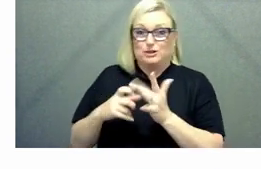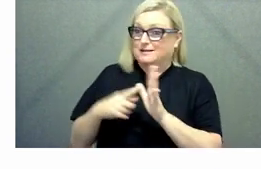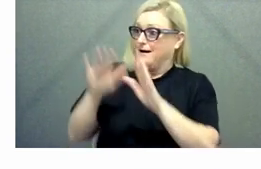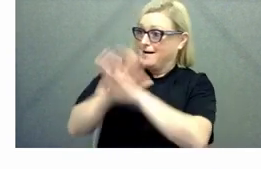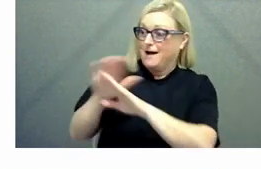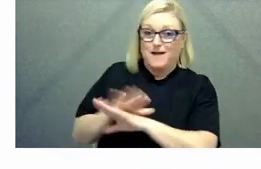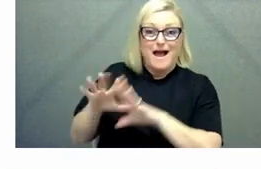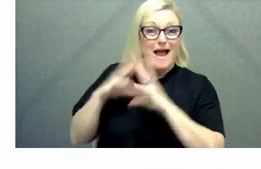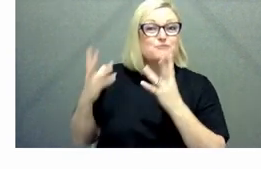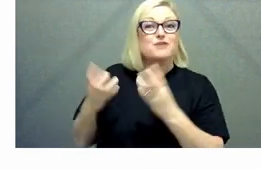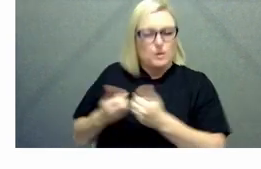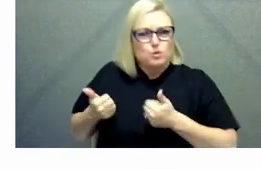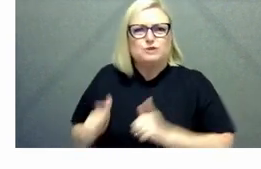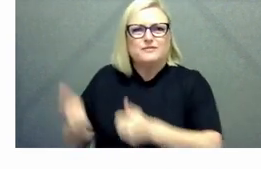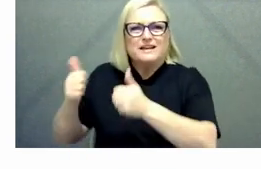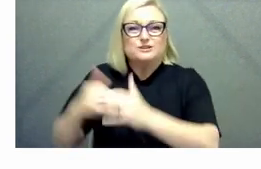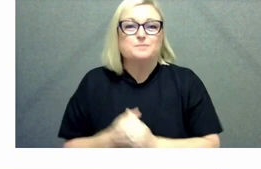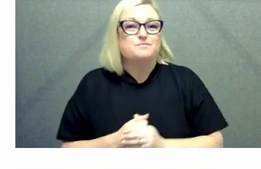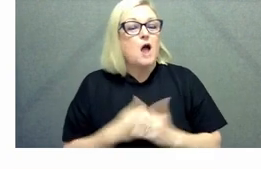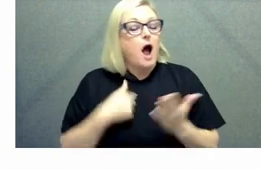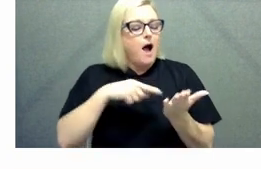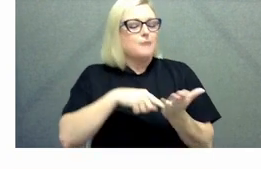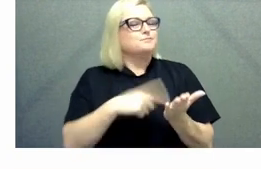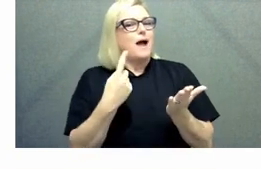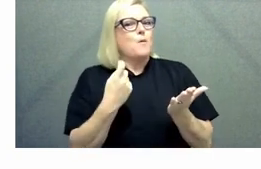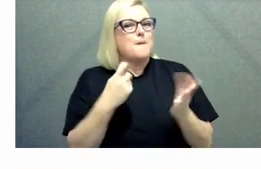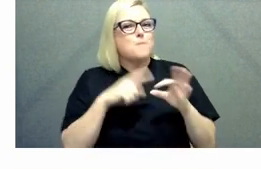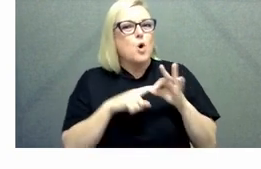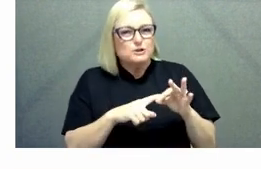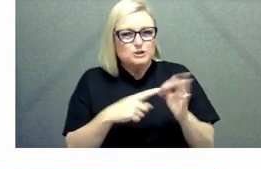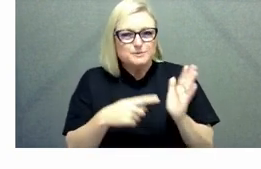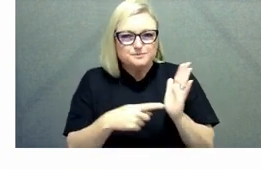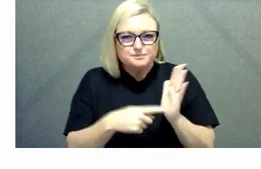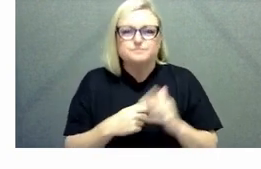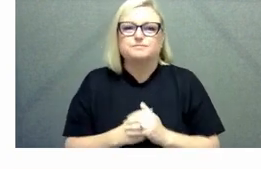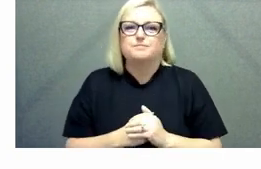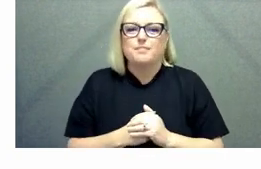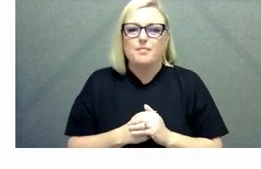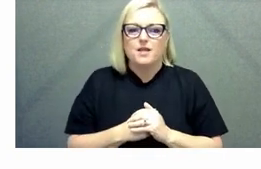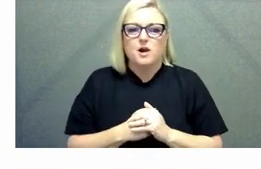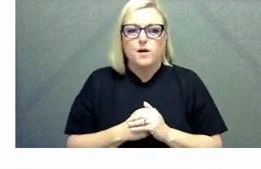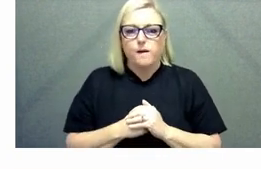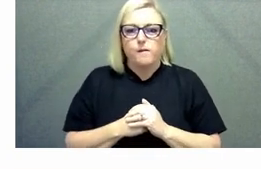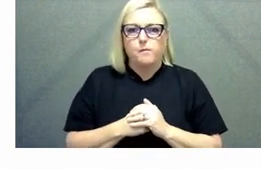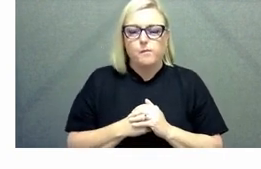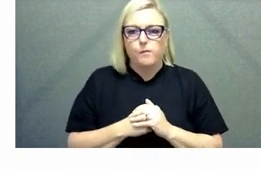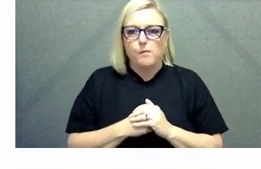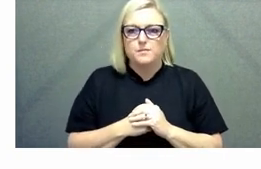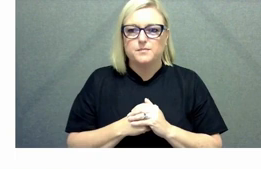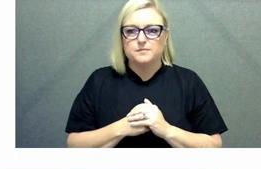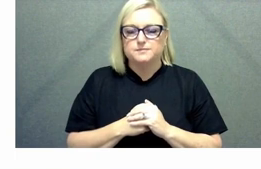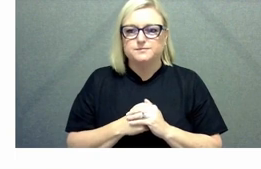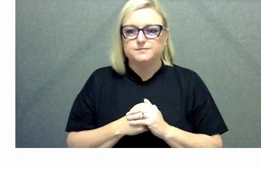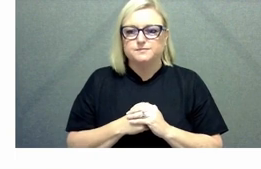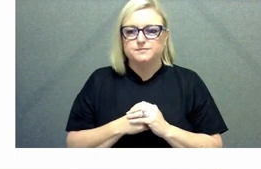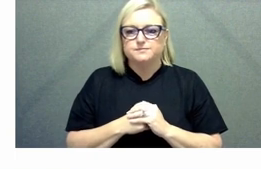excellent all right i have another question um and this one's a little provoking so um i i will